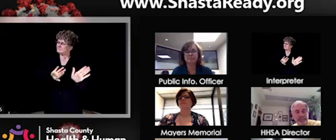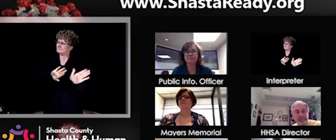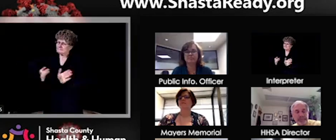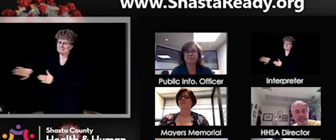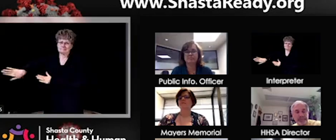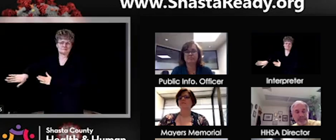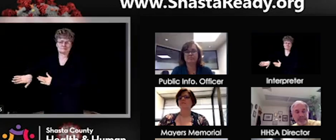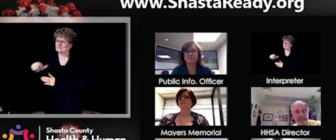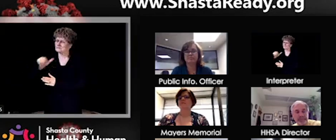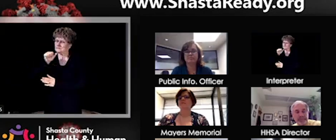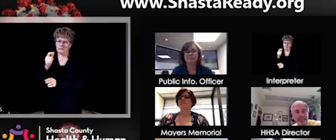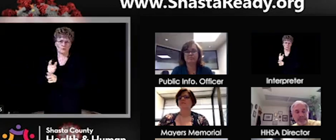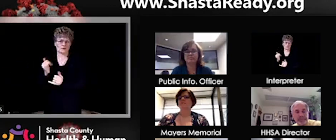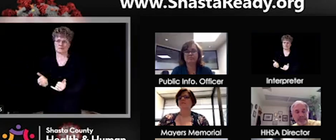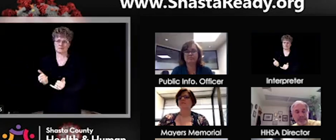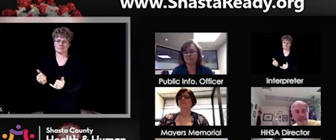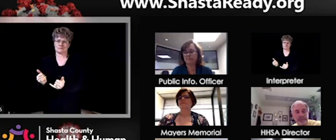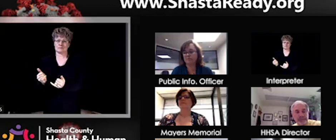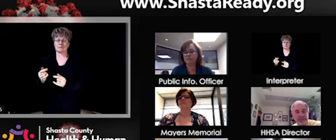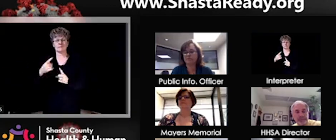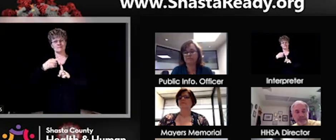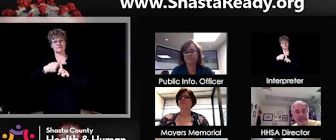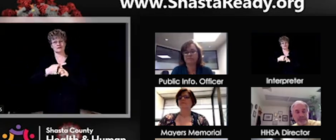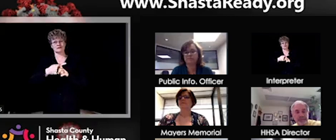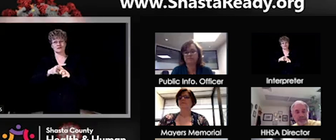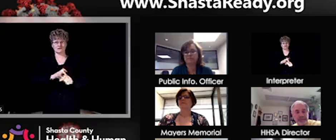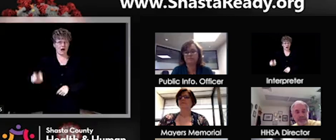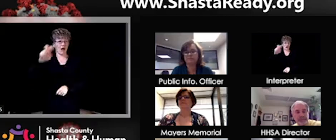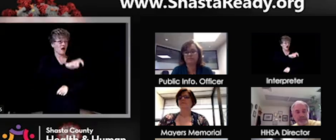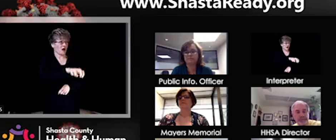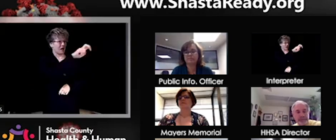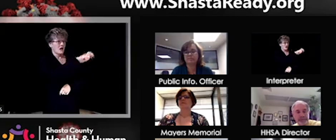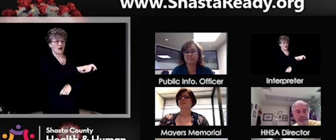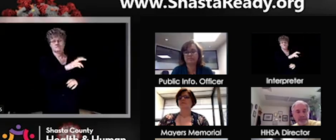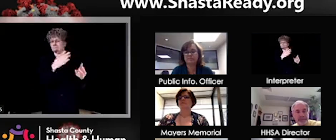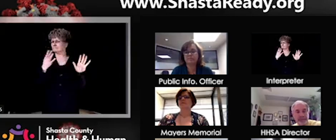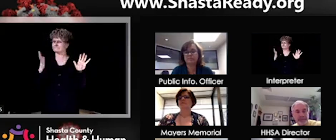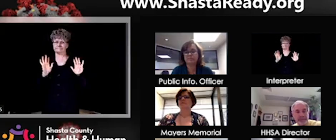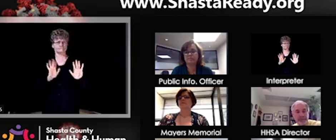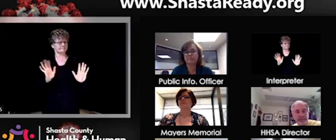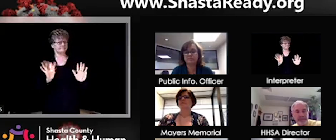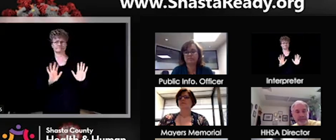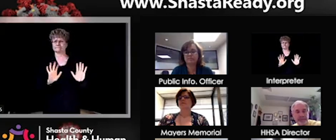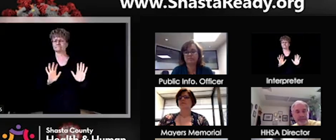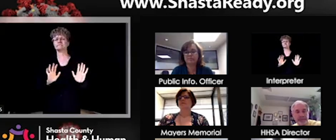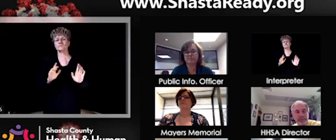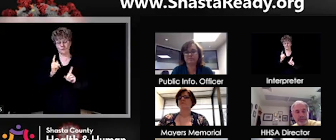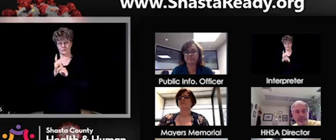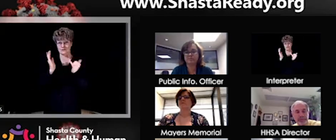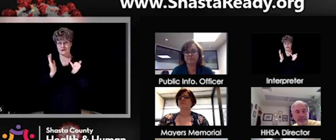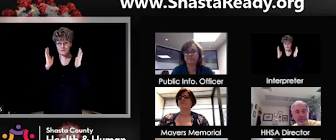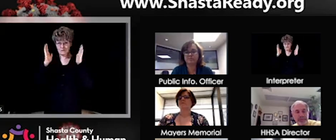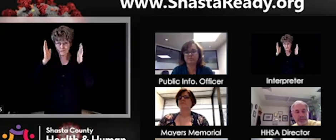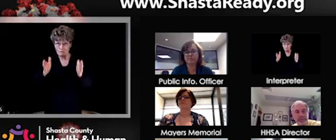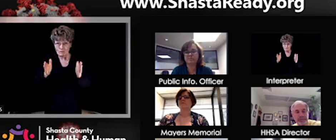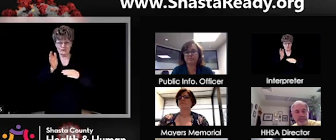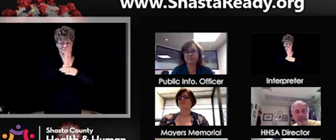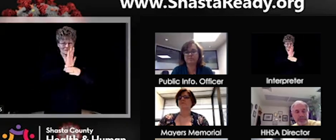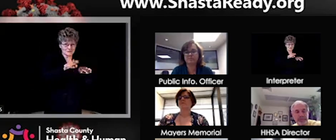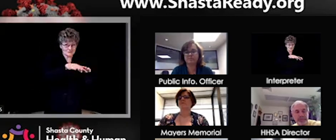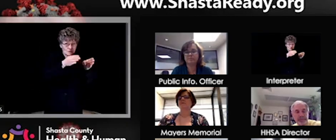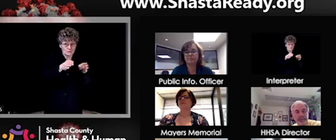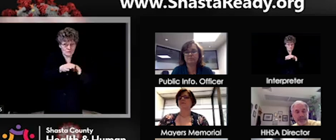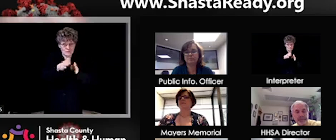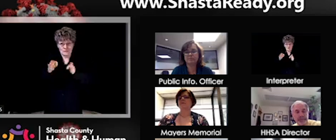for now will allow us to our low-risk businesses to get back up and going, which is really a priority for our community and for all of us.